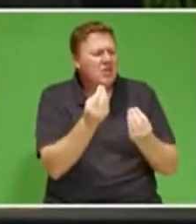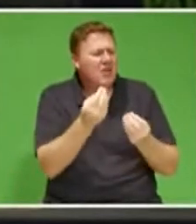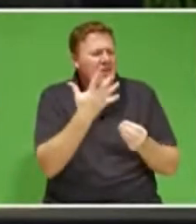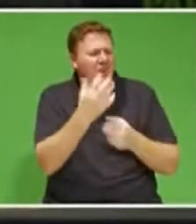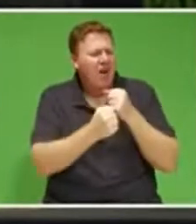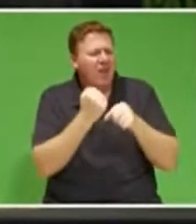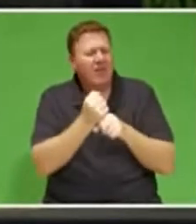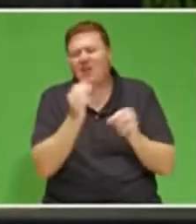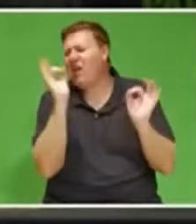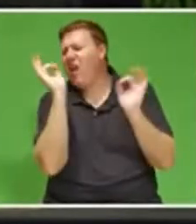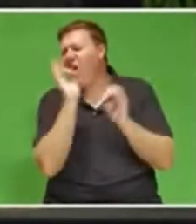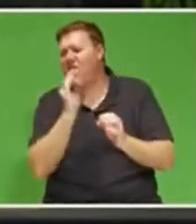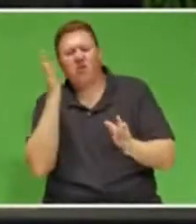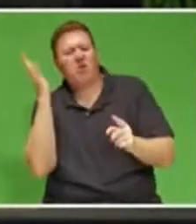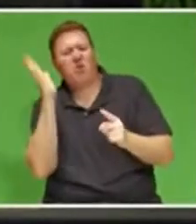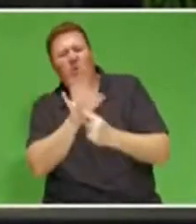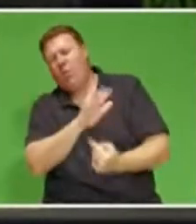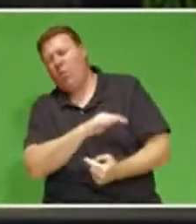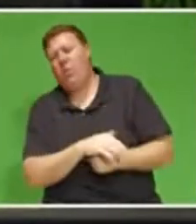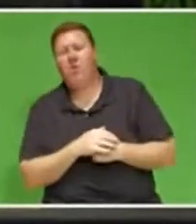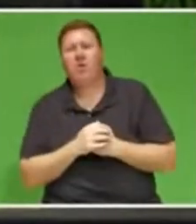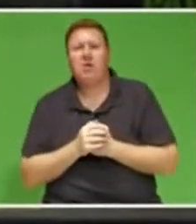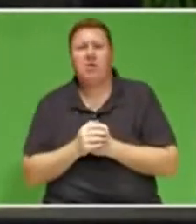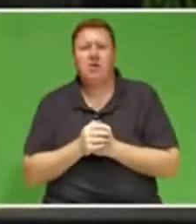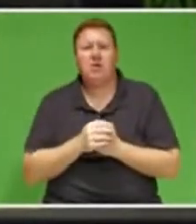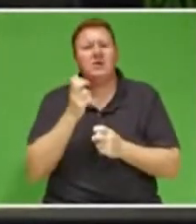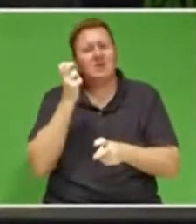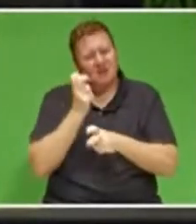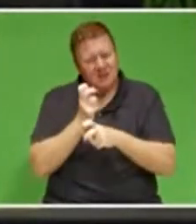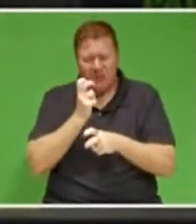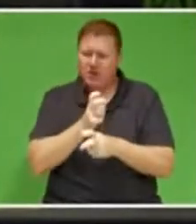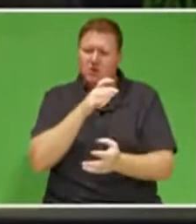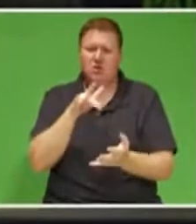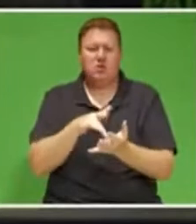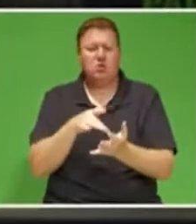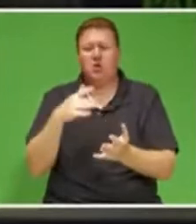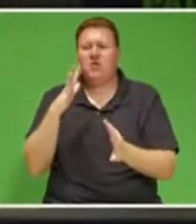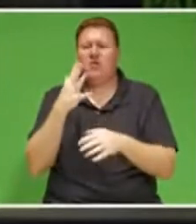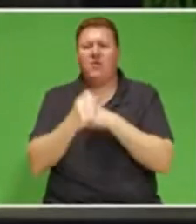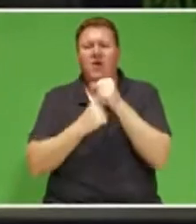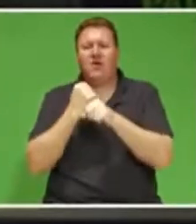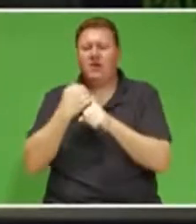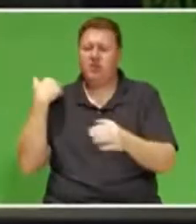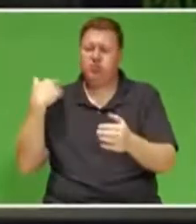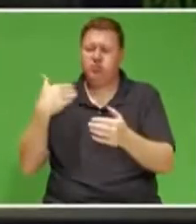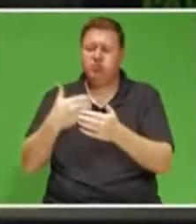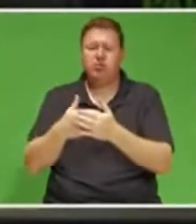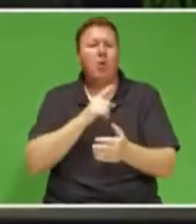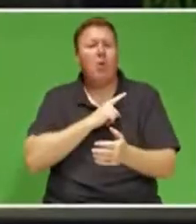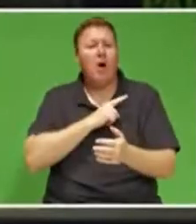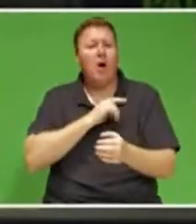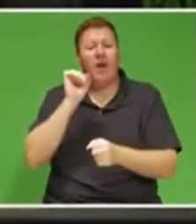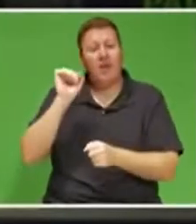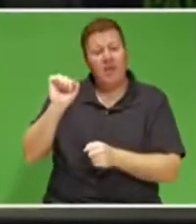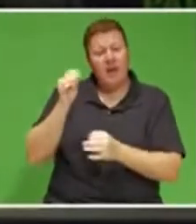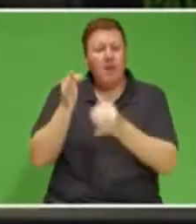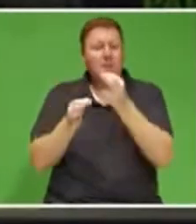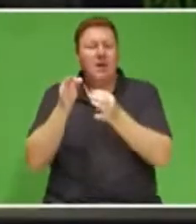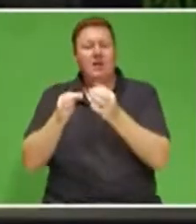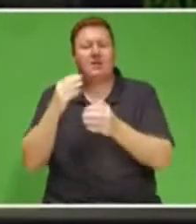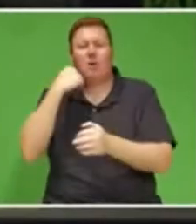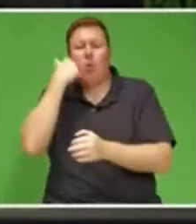in the midst of extremely difficult conditions because it does not serve their political interests